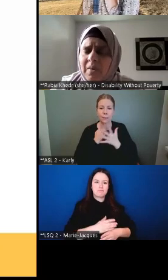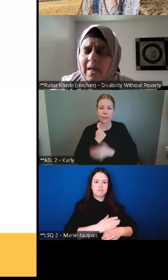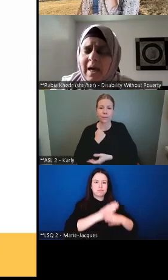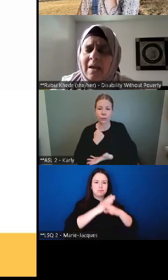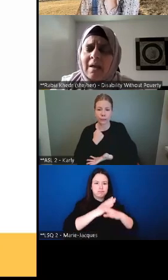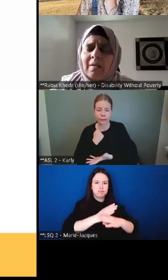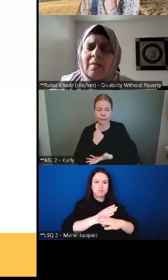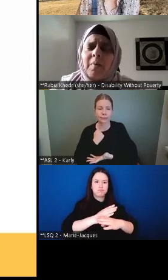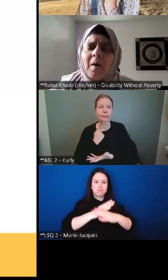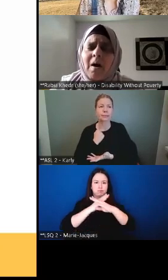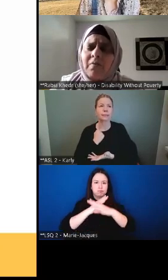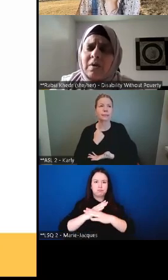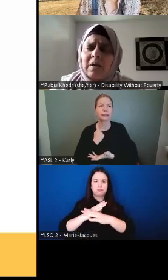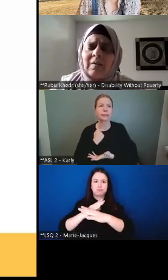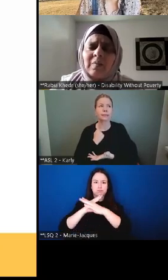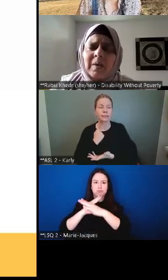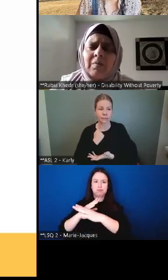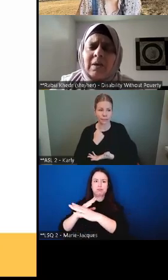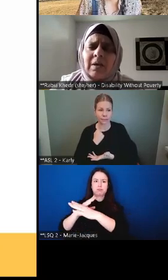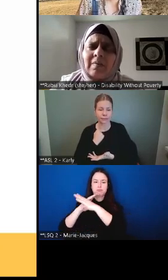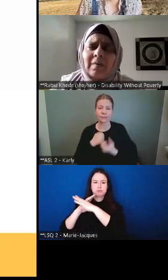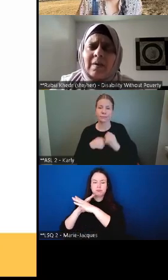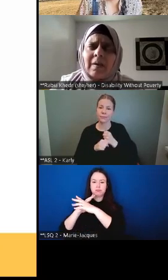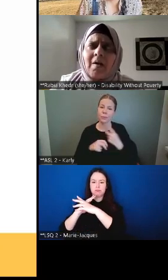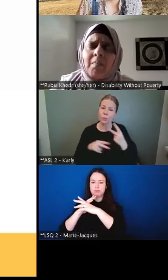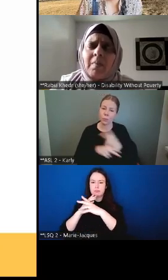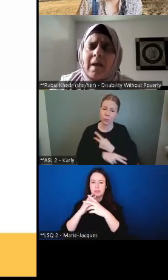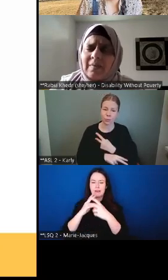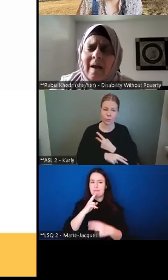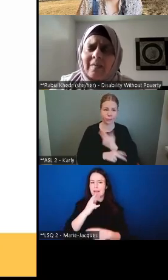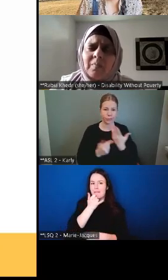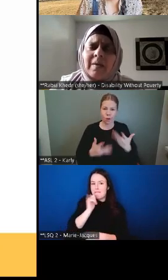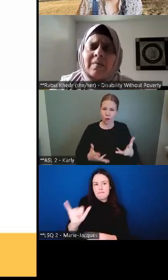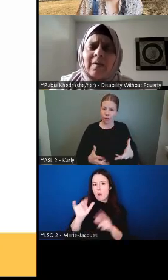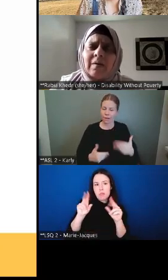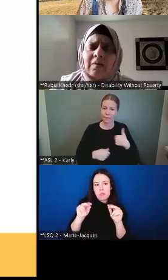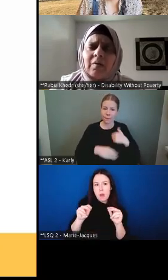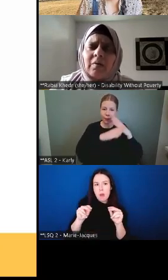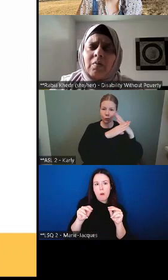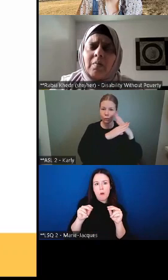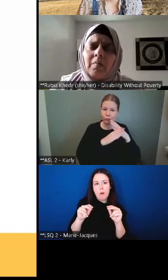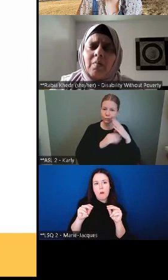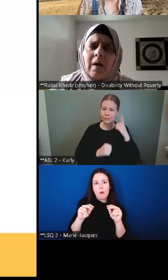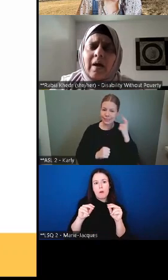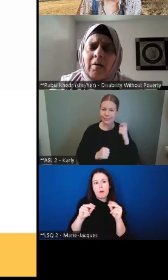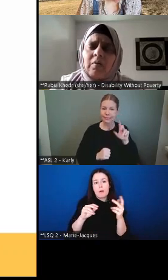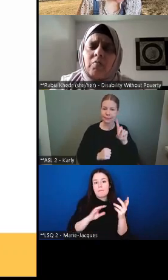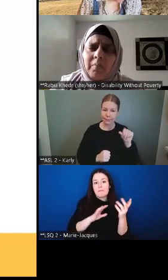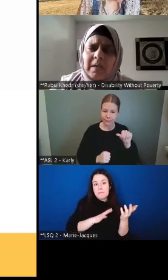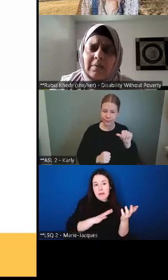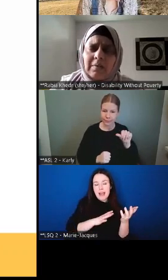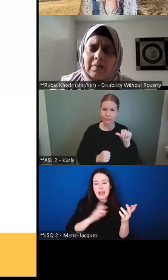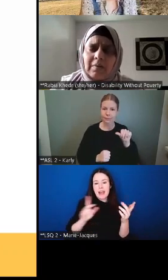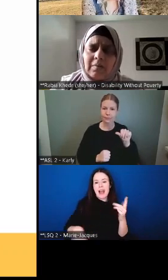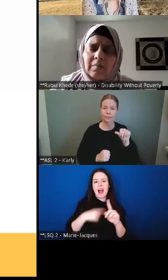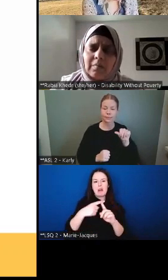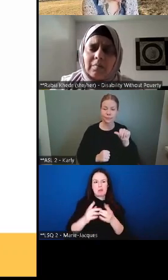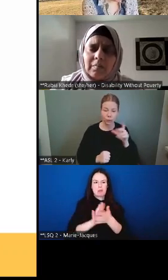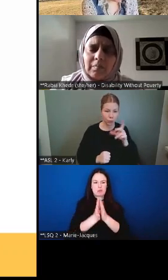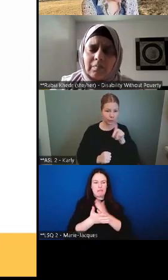on top of that, the poverty experience exacerbates their, their health and wellbeing.